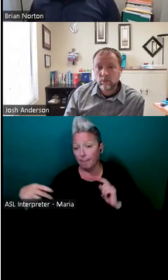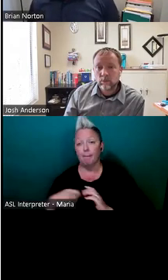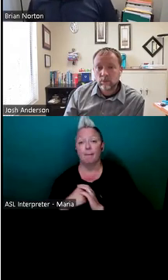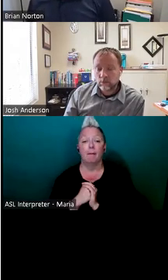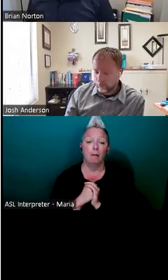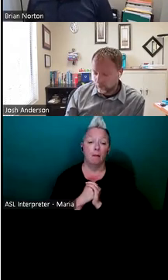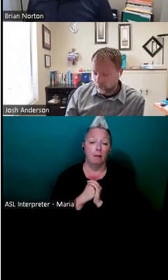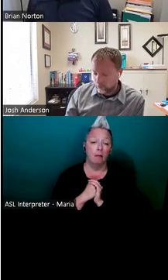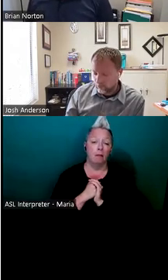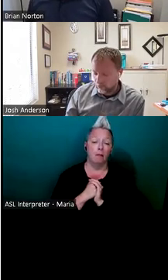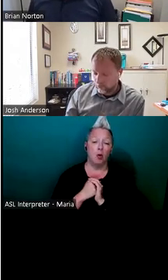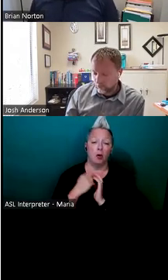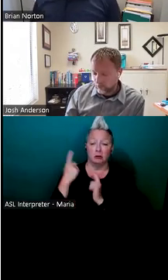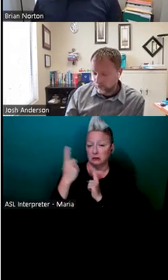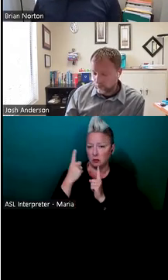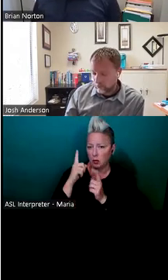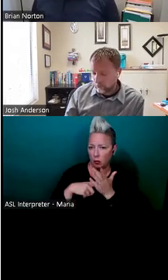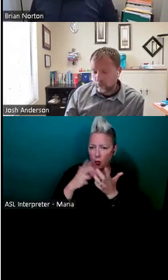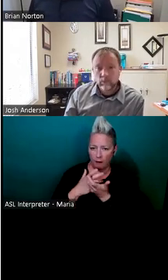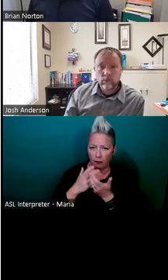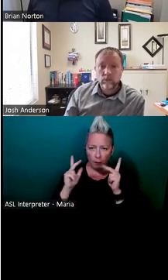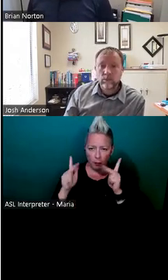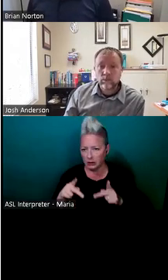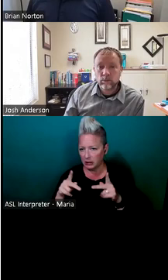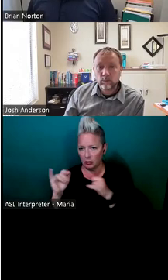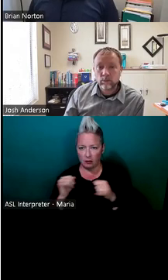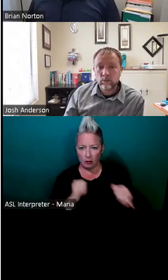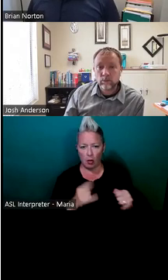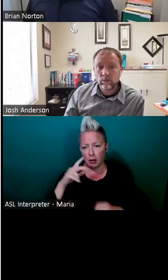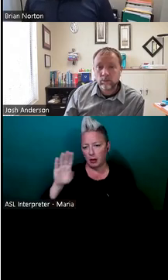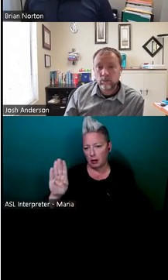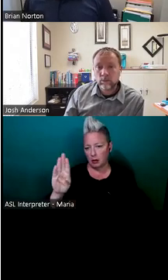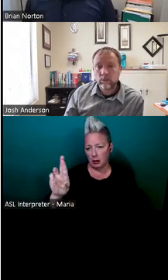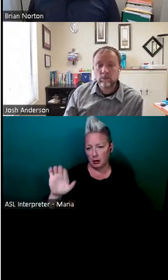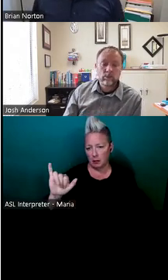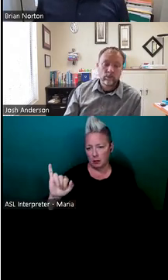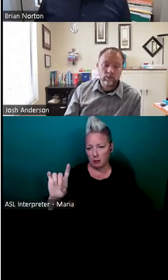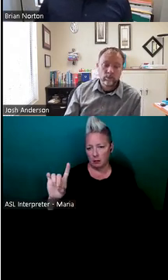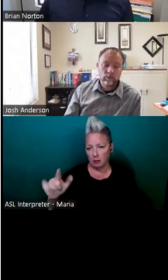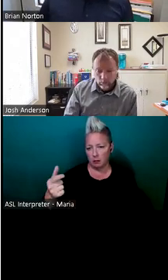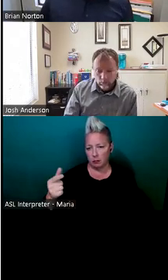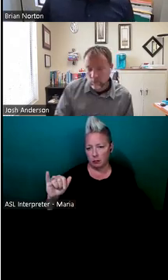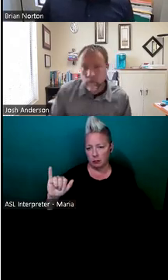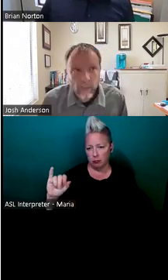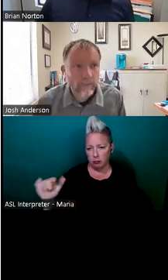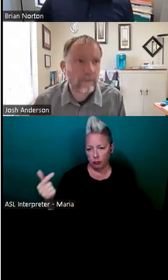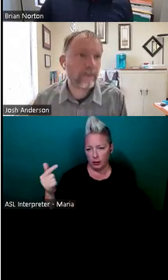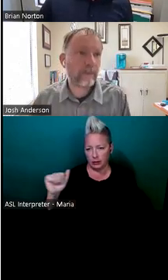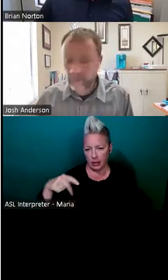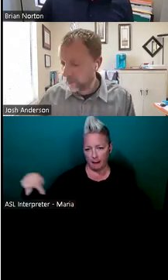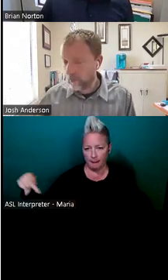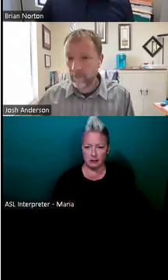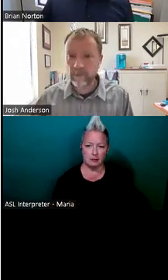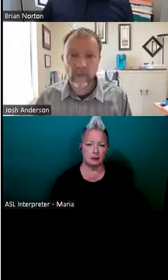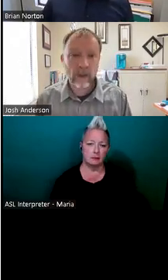for a particular person or an individual, think about looking at Bridging Apps. Um, they do a really great job helping you kind of sort through all of